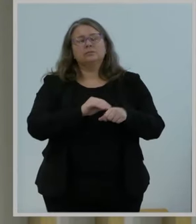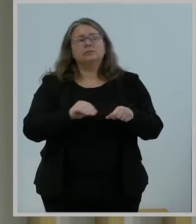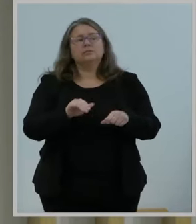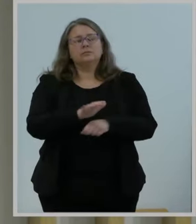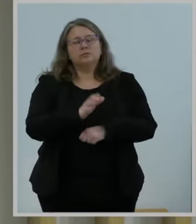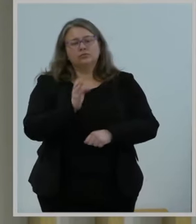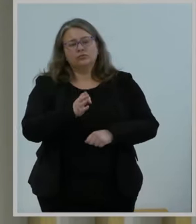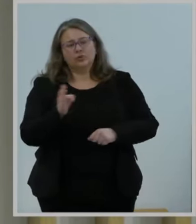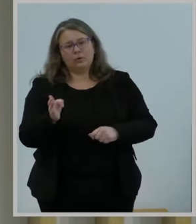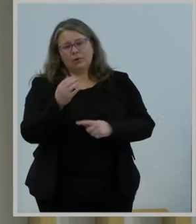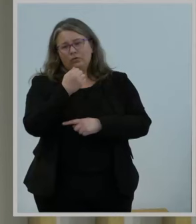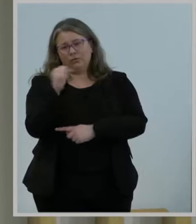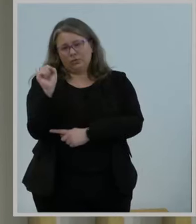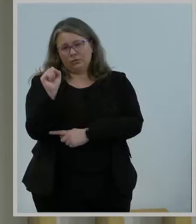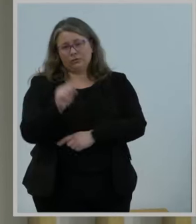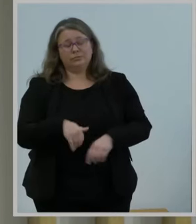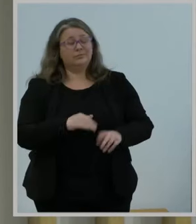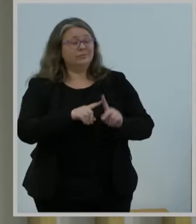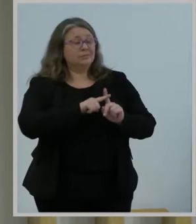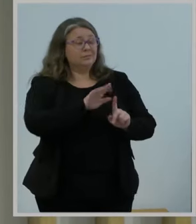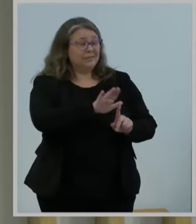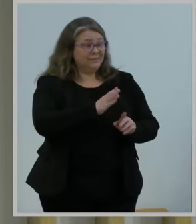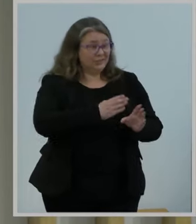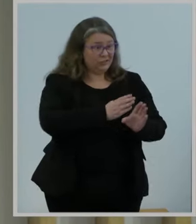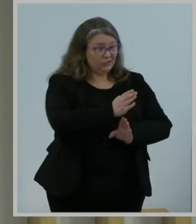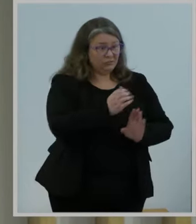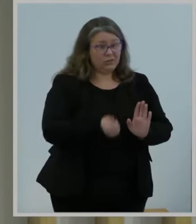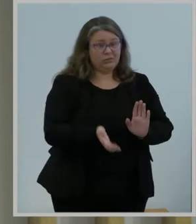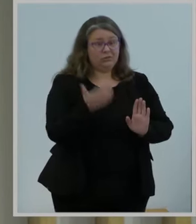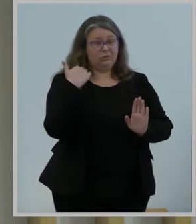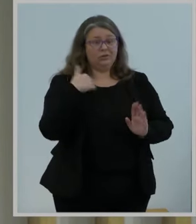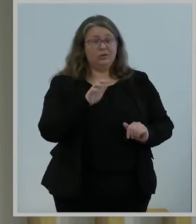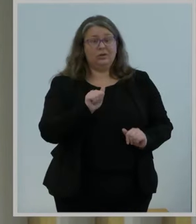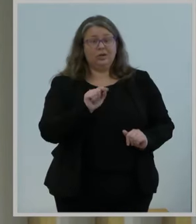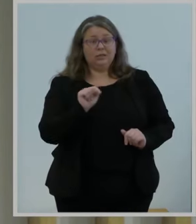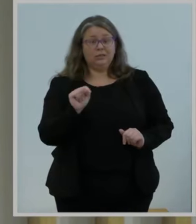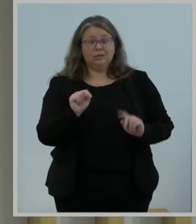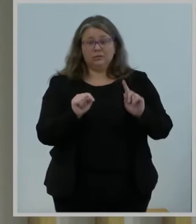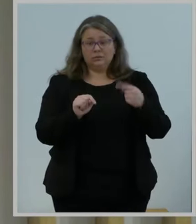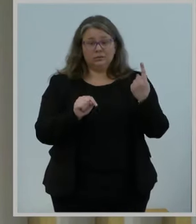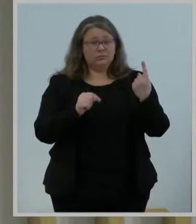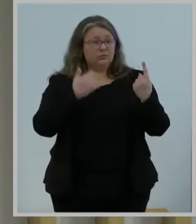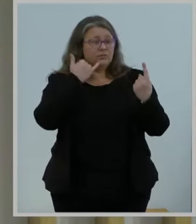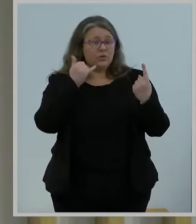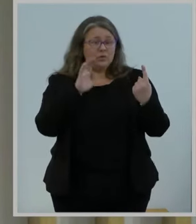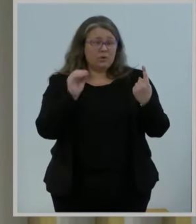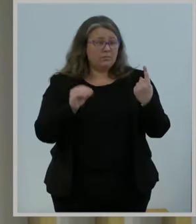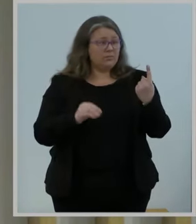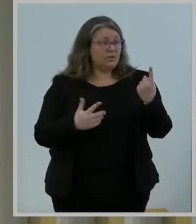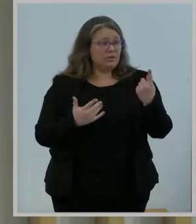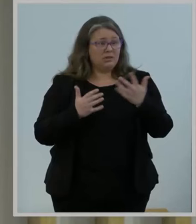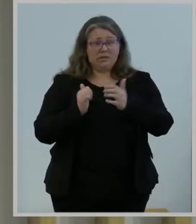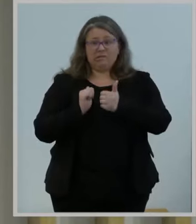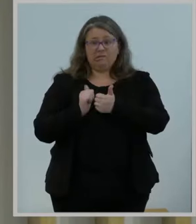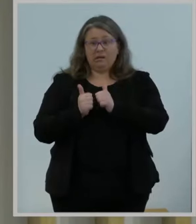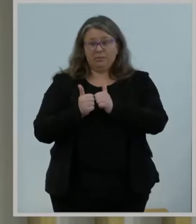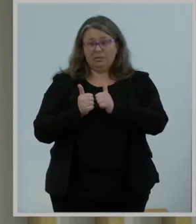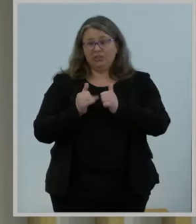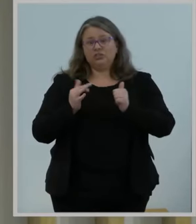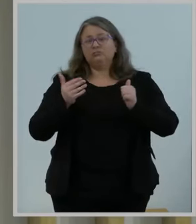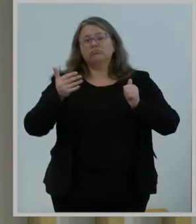AT&T was a monopoly. It was the telephone company, and competition was still very much on the horizon.